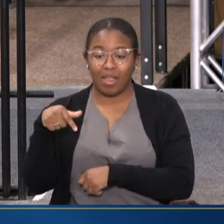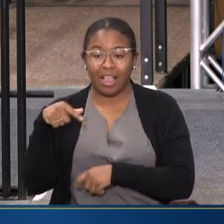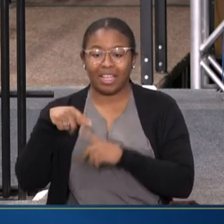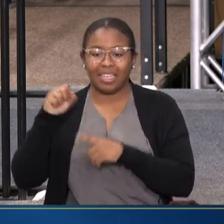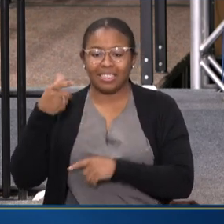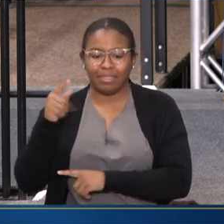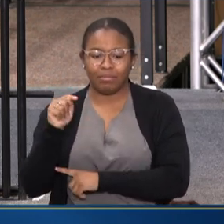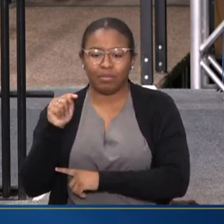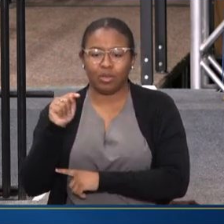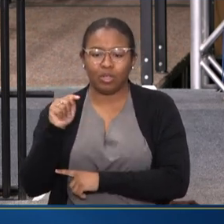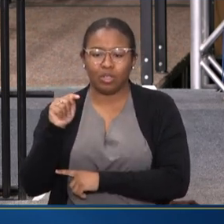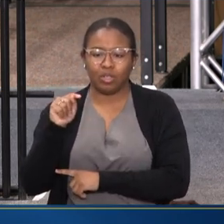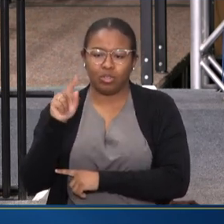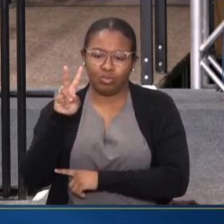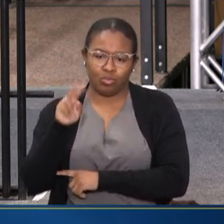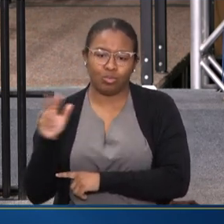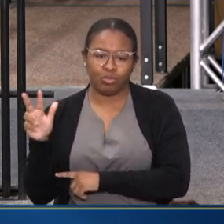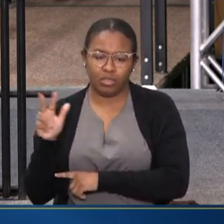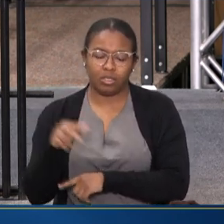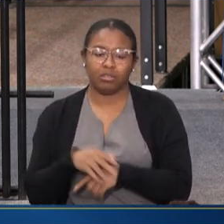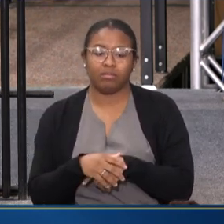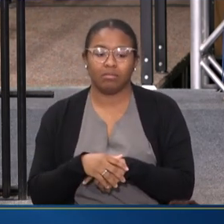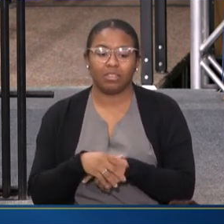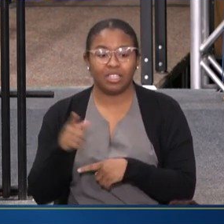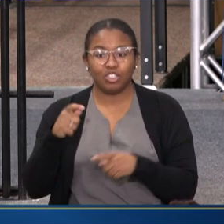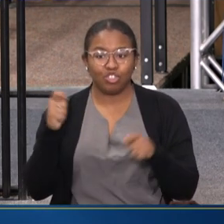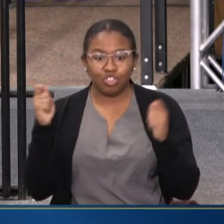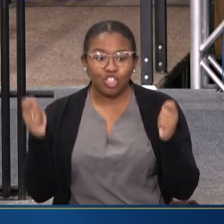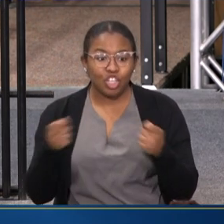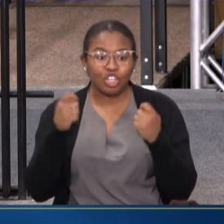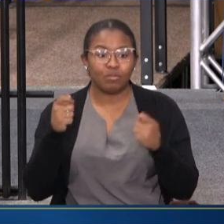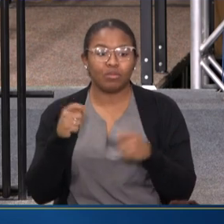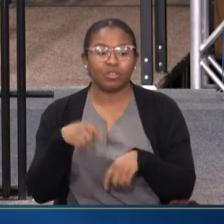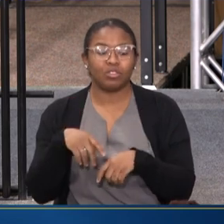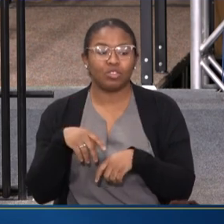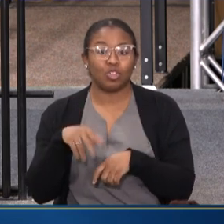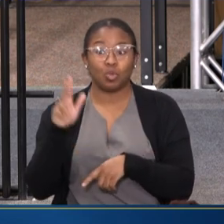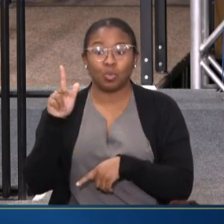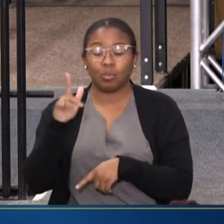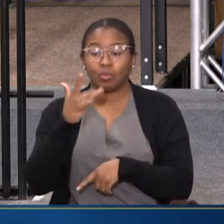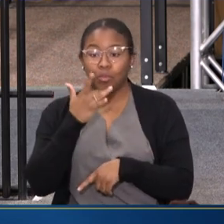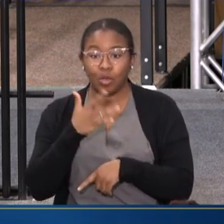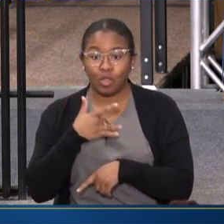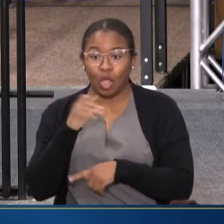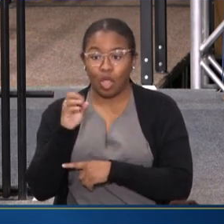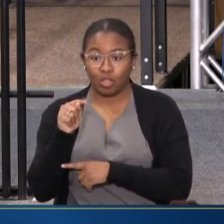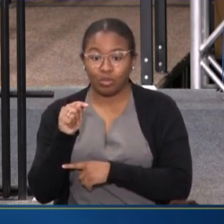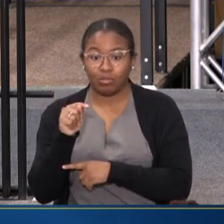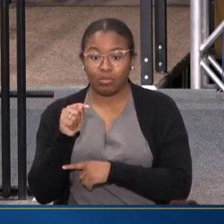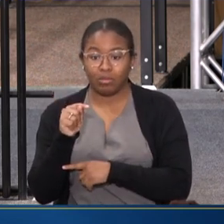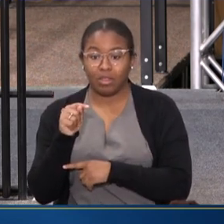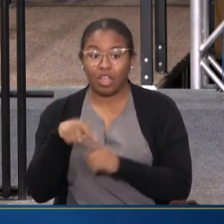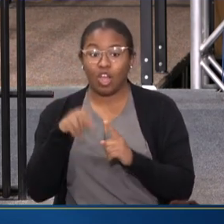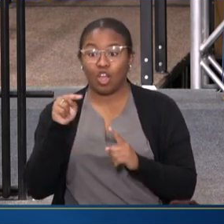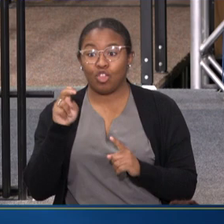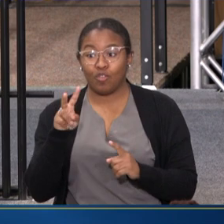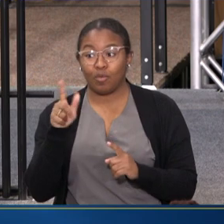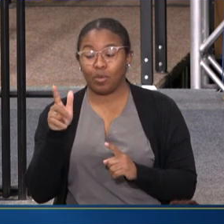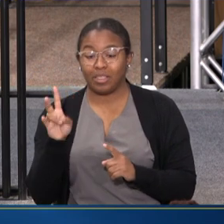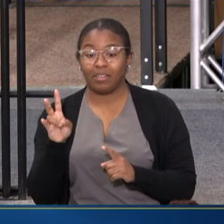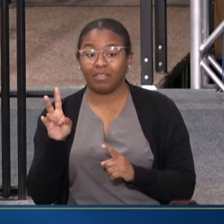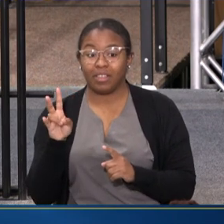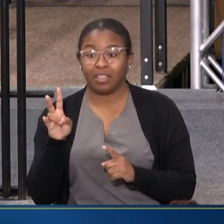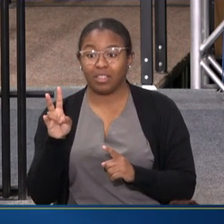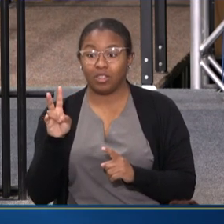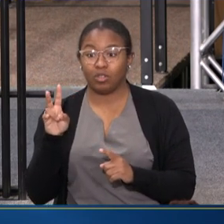SEPTEMBER OF 2003. HE CELEBRATED HIS 23rd BIRTHDAY IN OCTOBER AND NOVEMBER 27TH